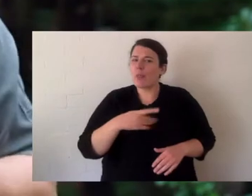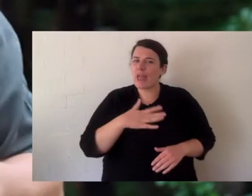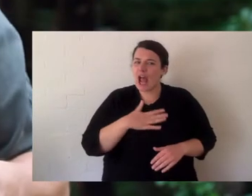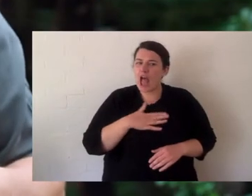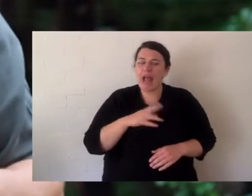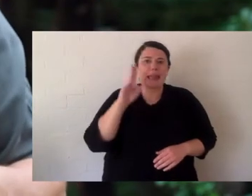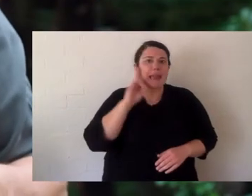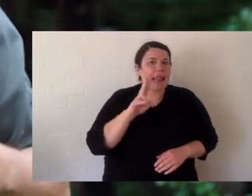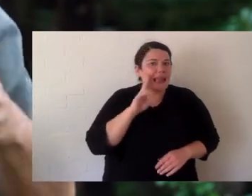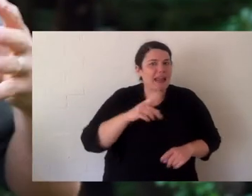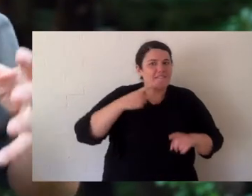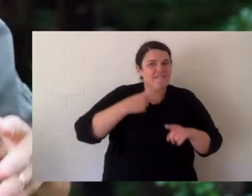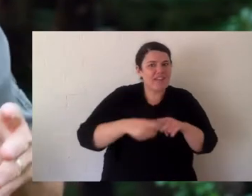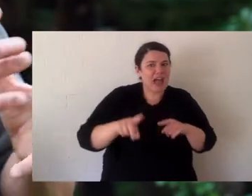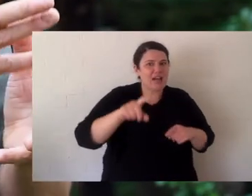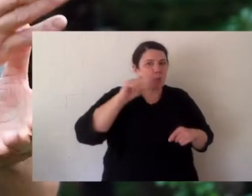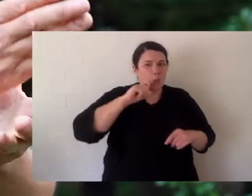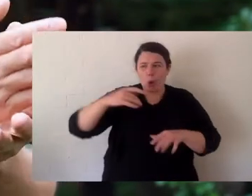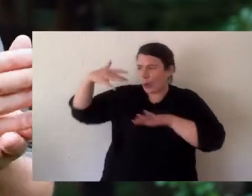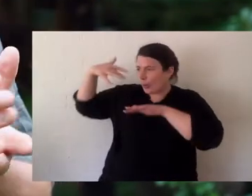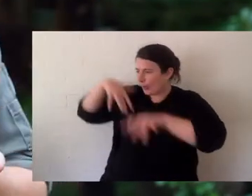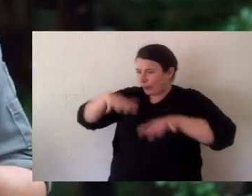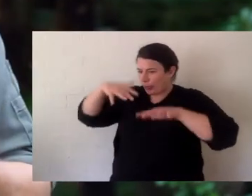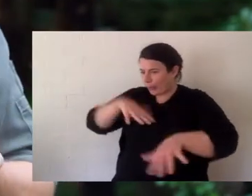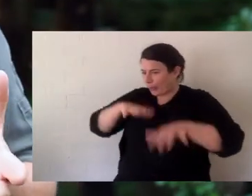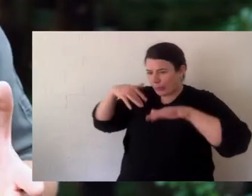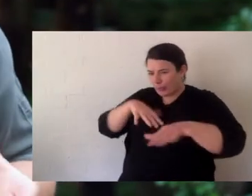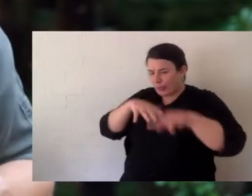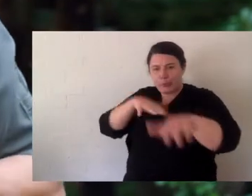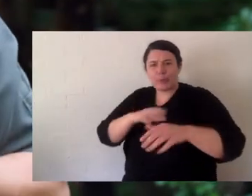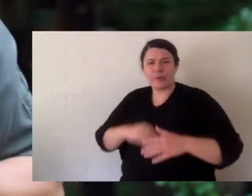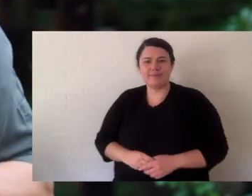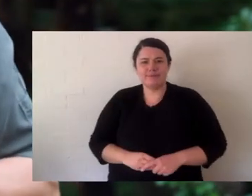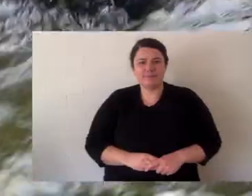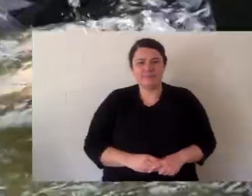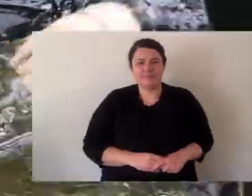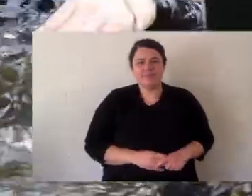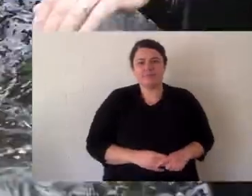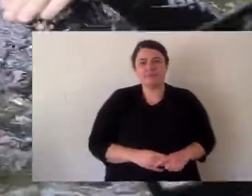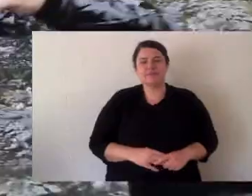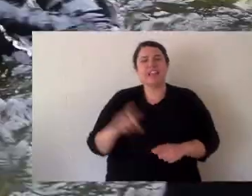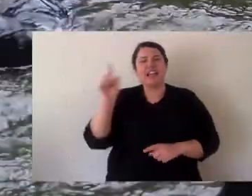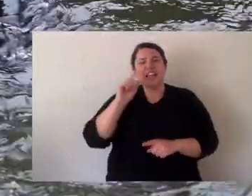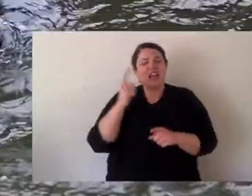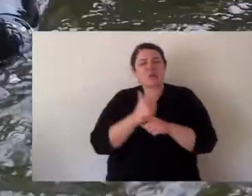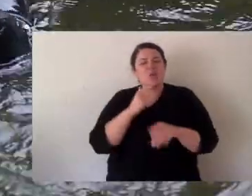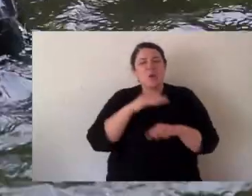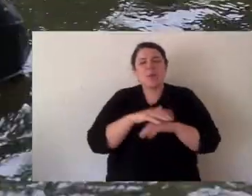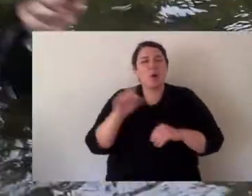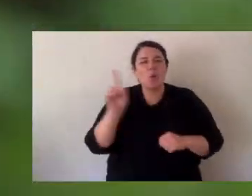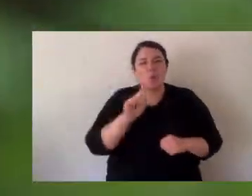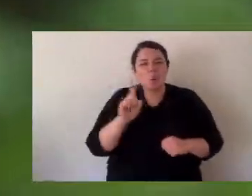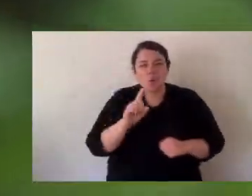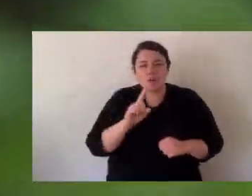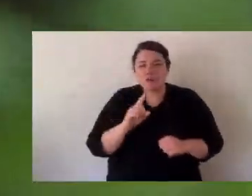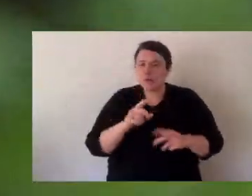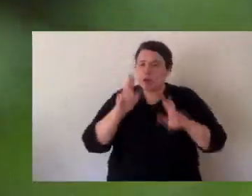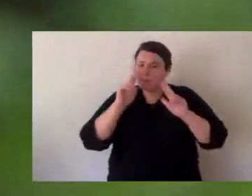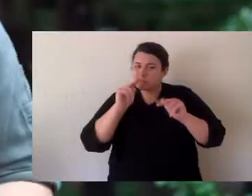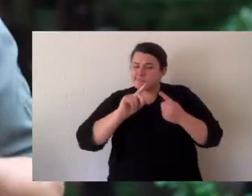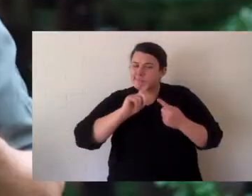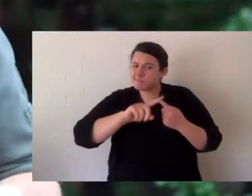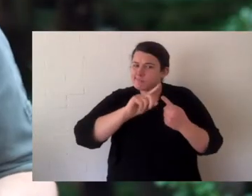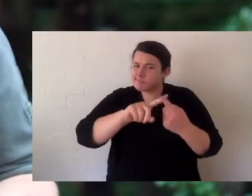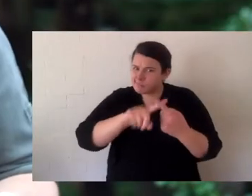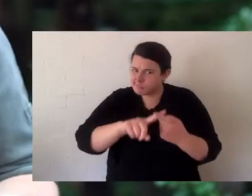off the Great Dividing Range and so they like nice clean fast flowing water. Now I want to talk to you about the Manning River Turtle